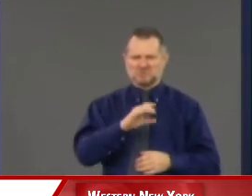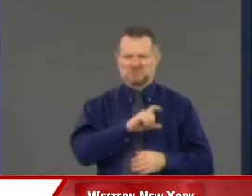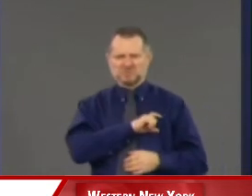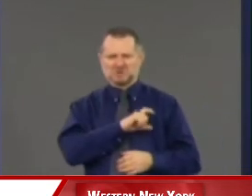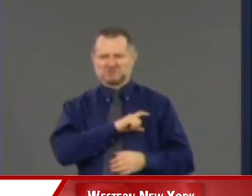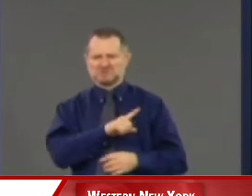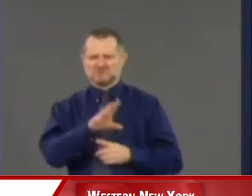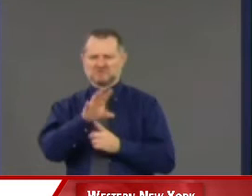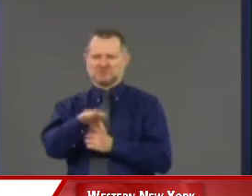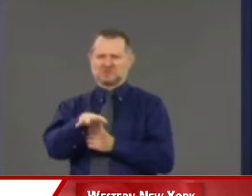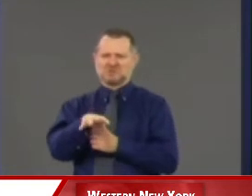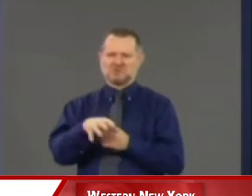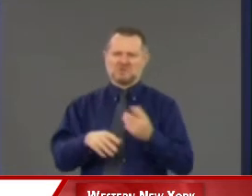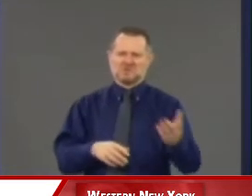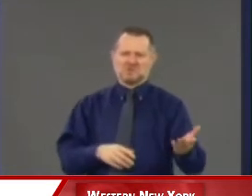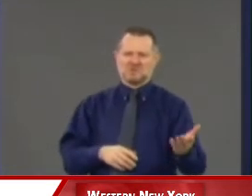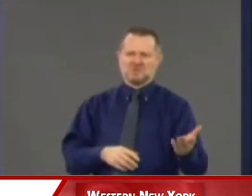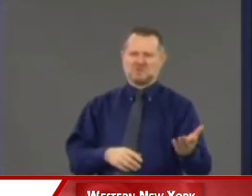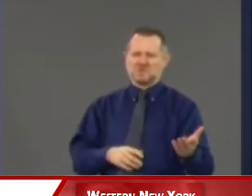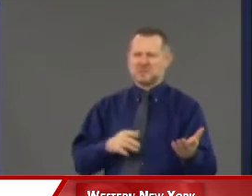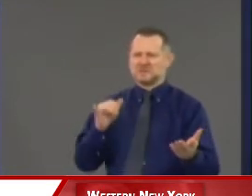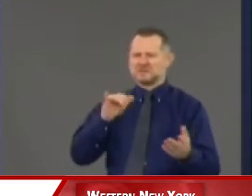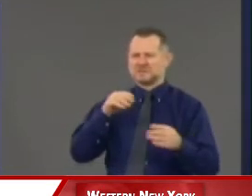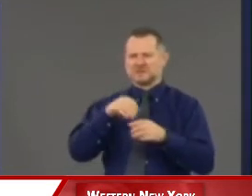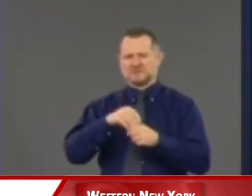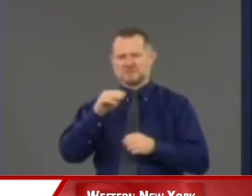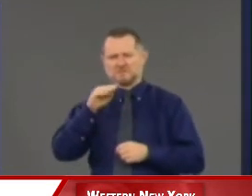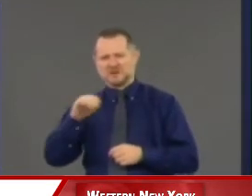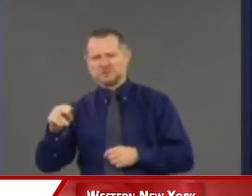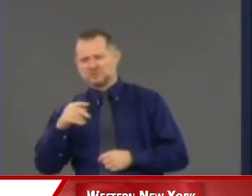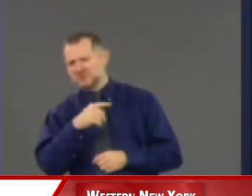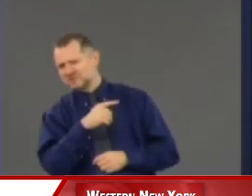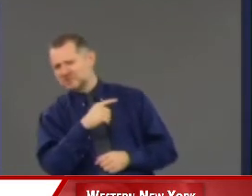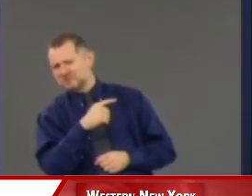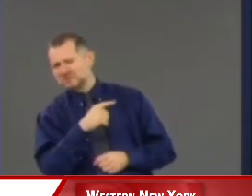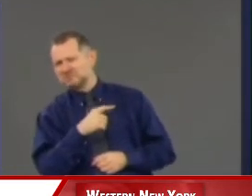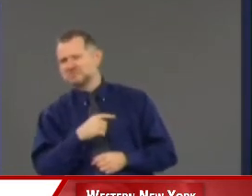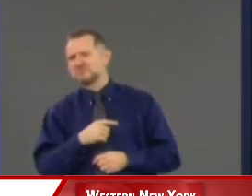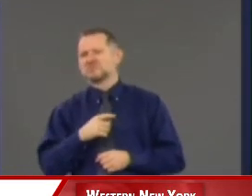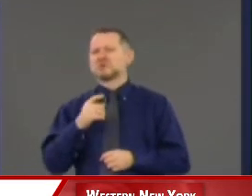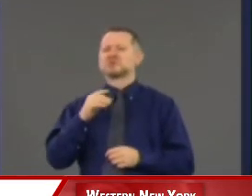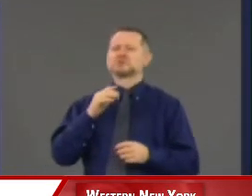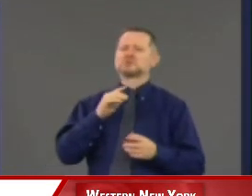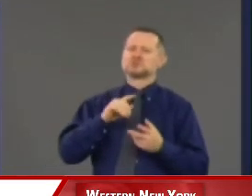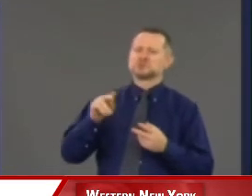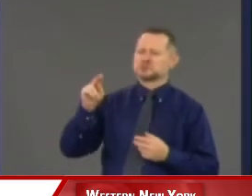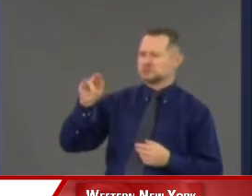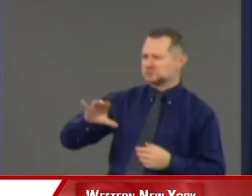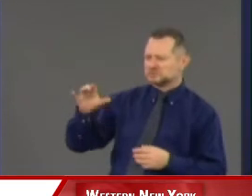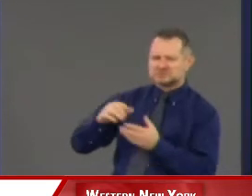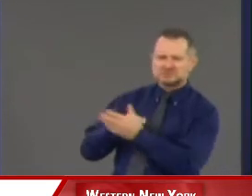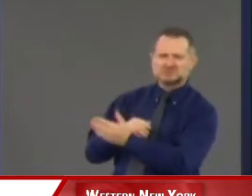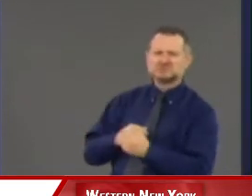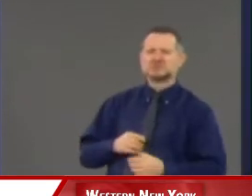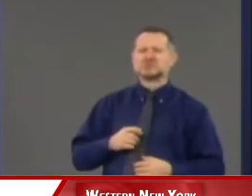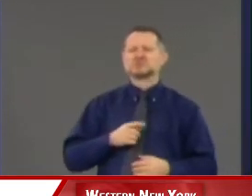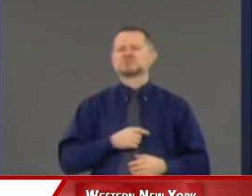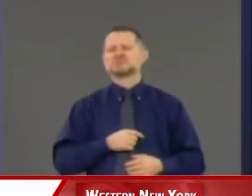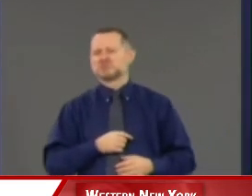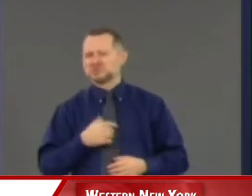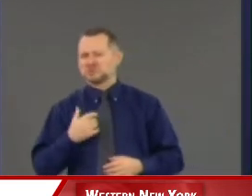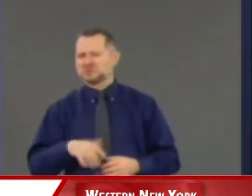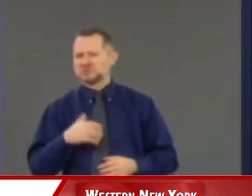in Minneapolis. We have police officers in New York City who didn't do anything like